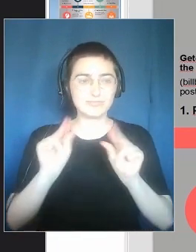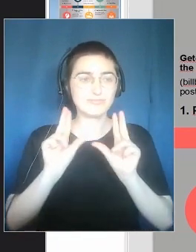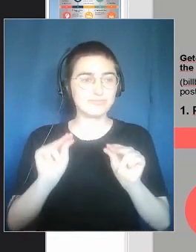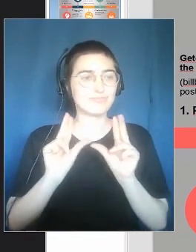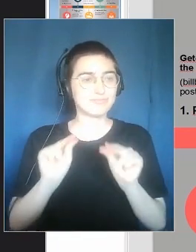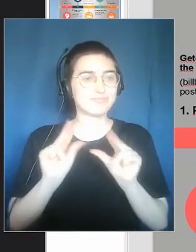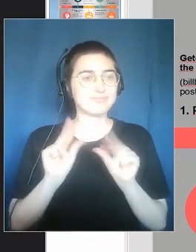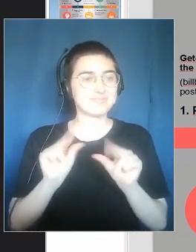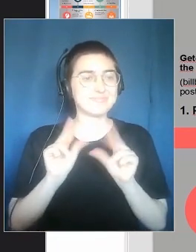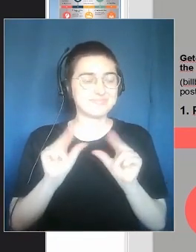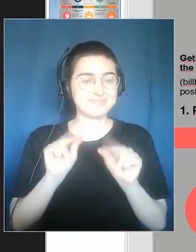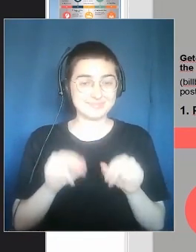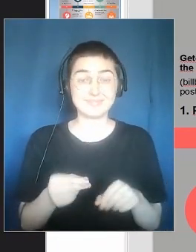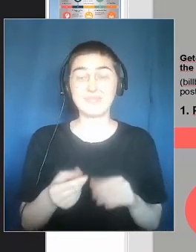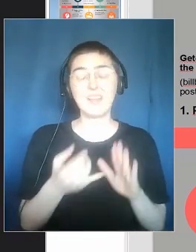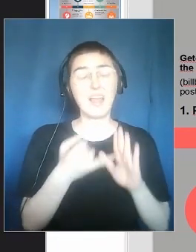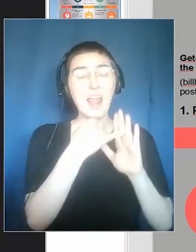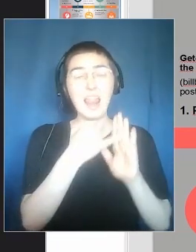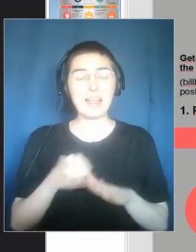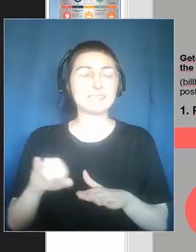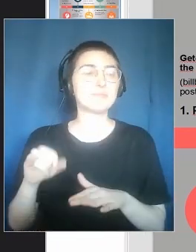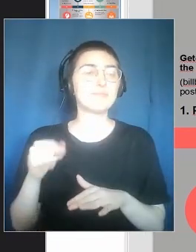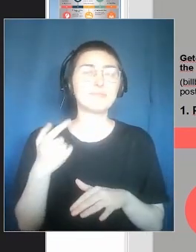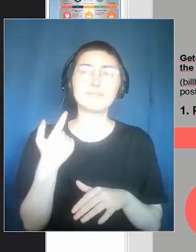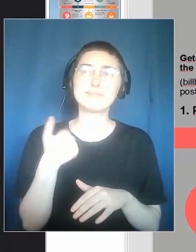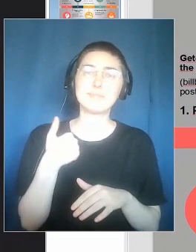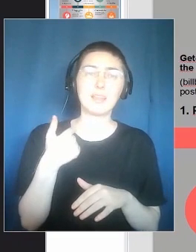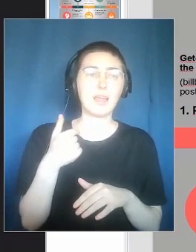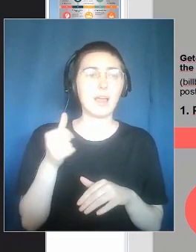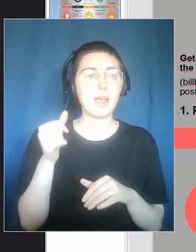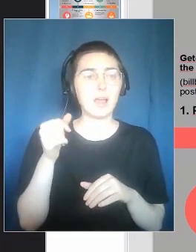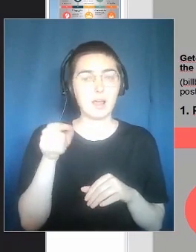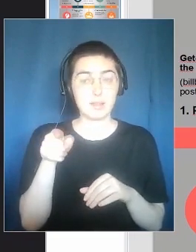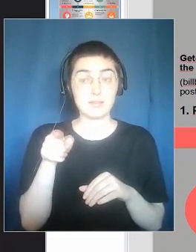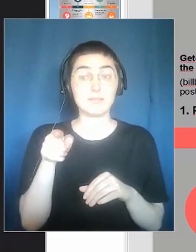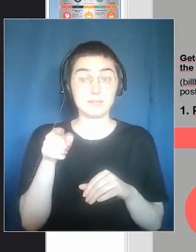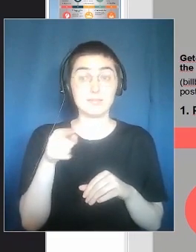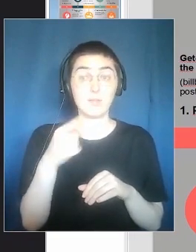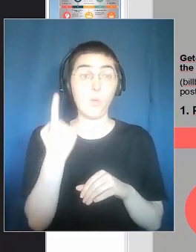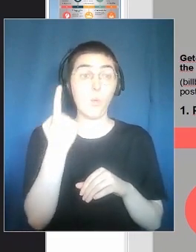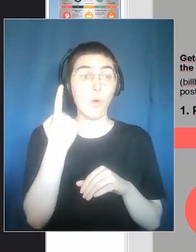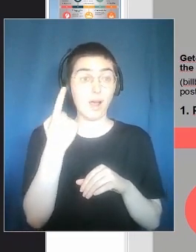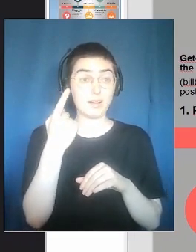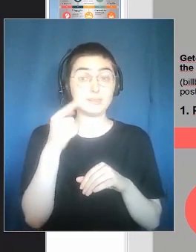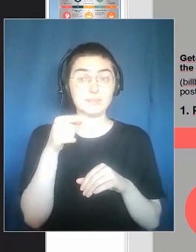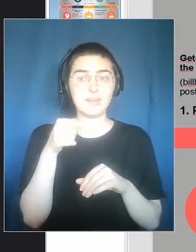And at the end, there is a small trial. You work a lot